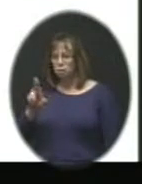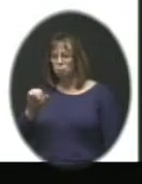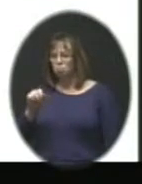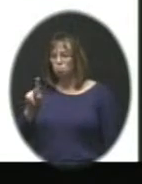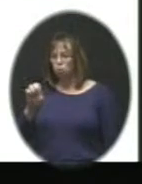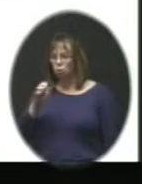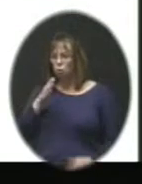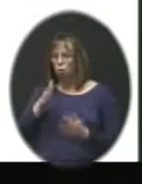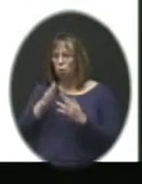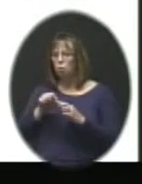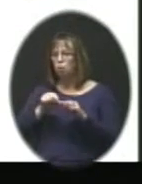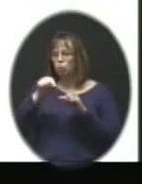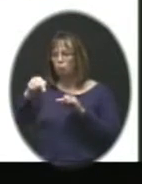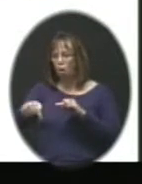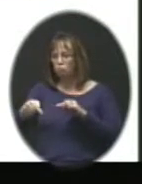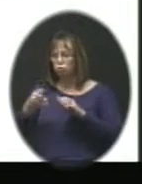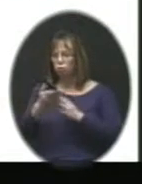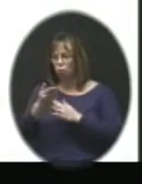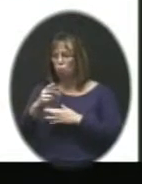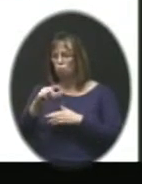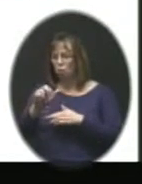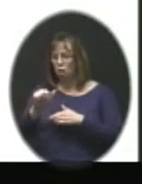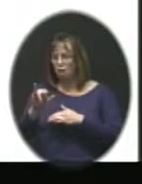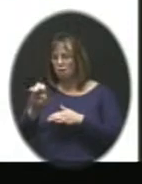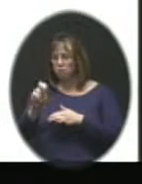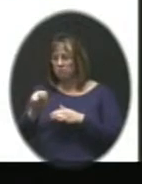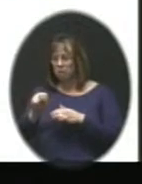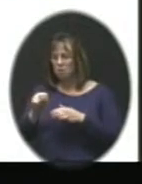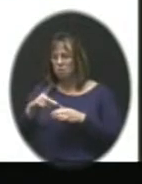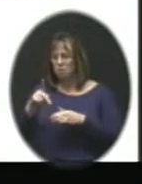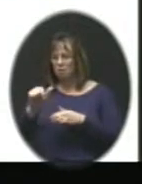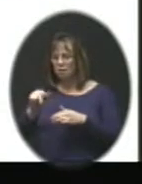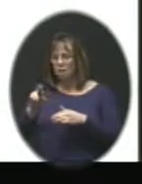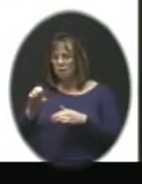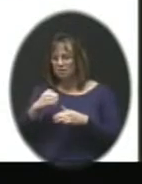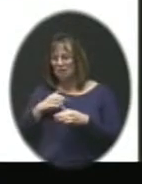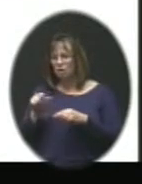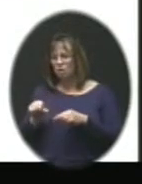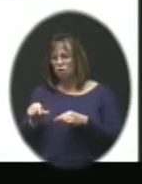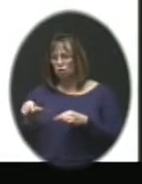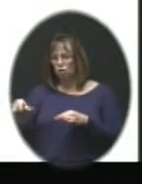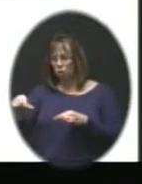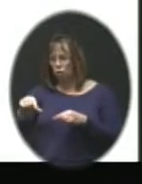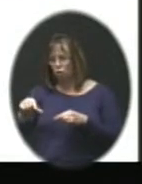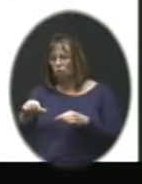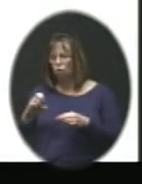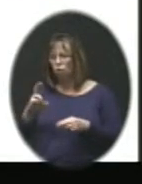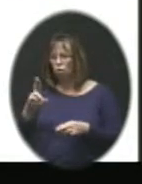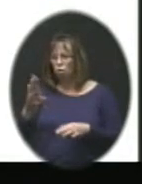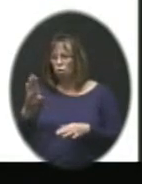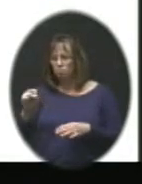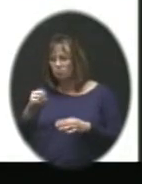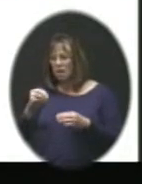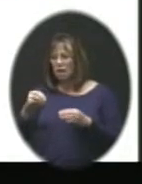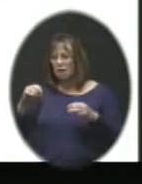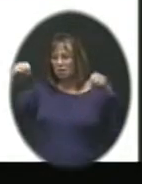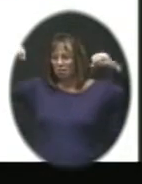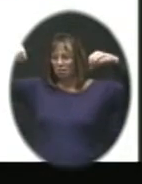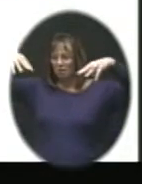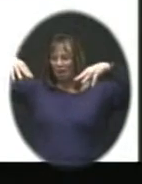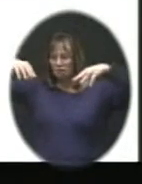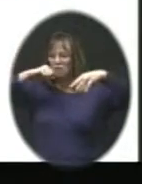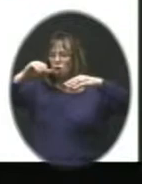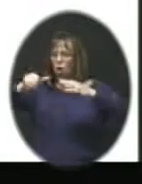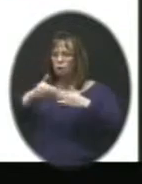through Grayson Place through a subdivision along residential streets that have curbs and streetlights. Lots of sidewalks. Not all the